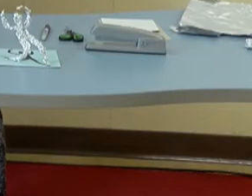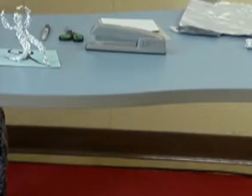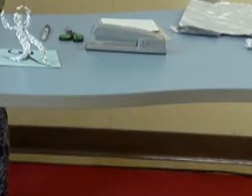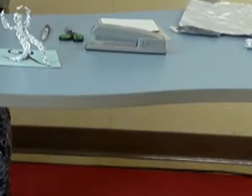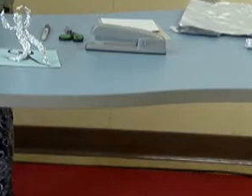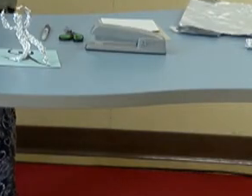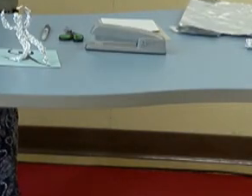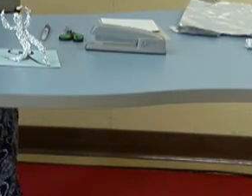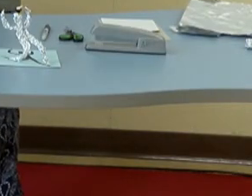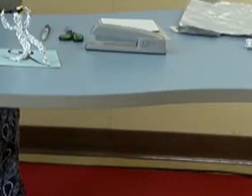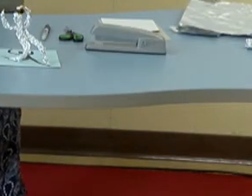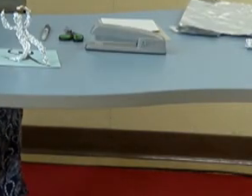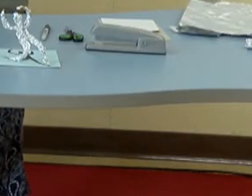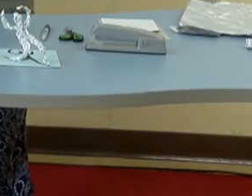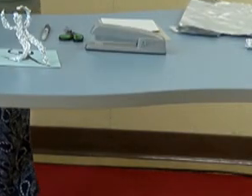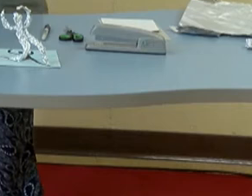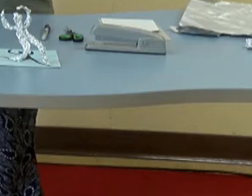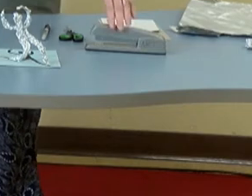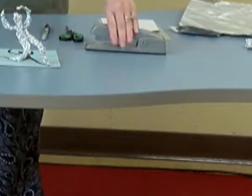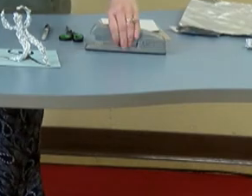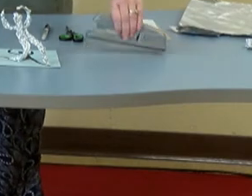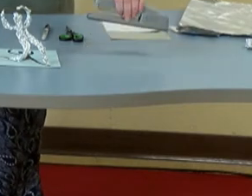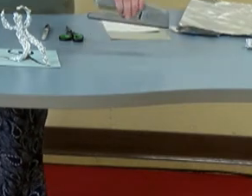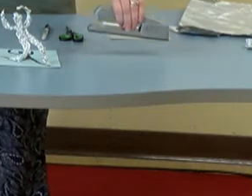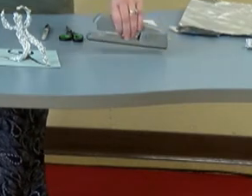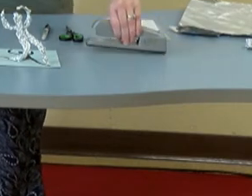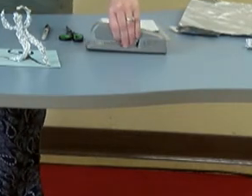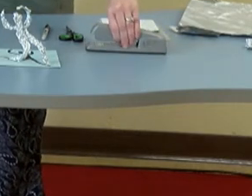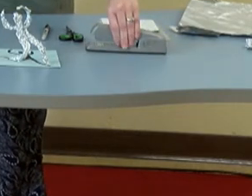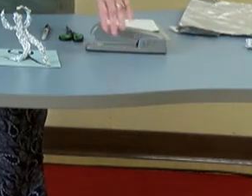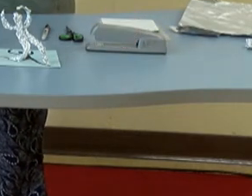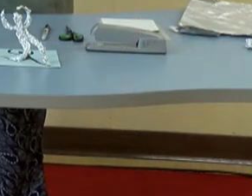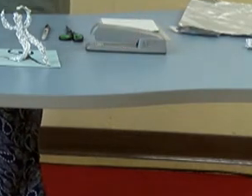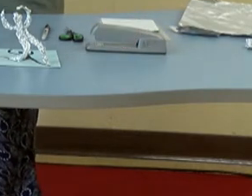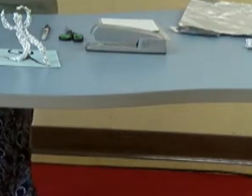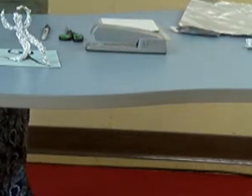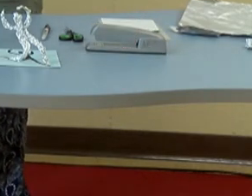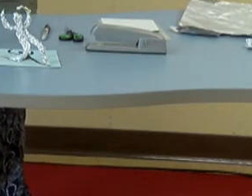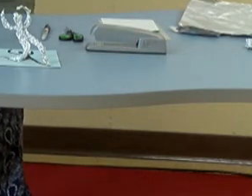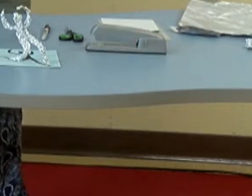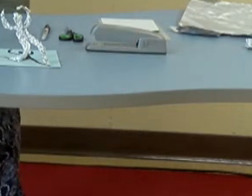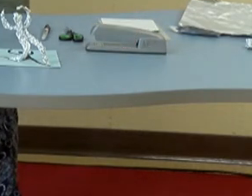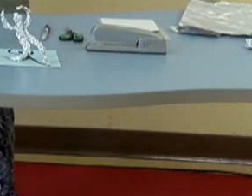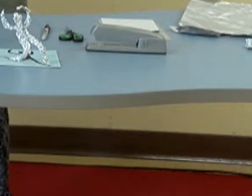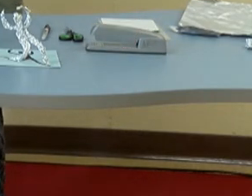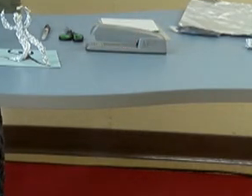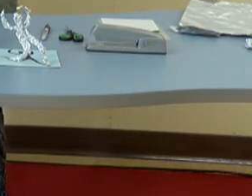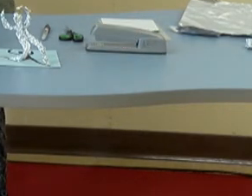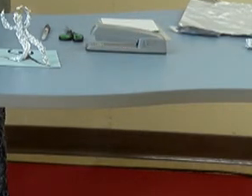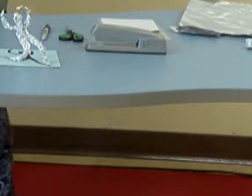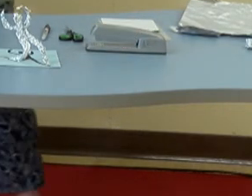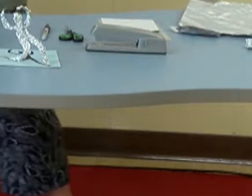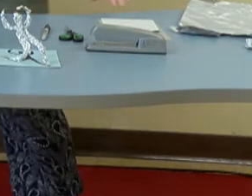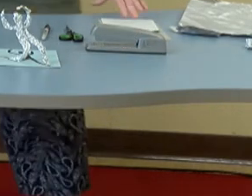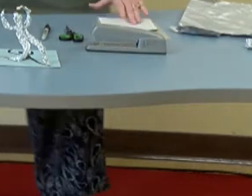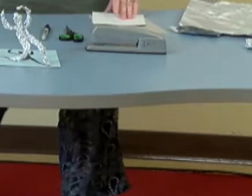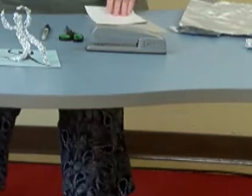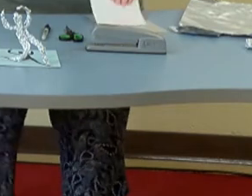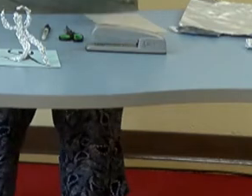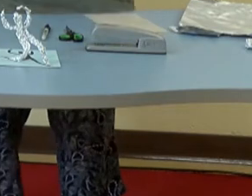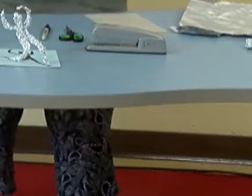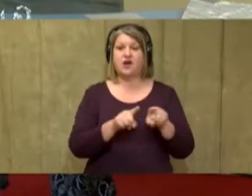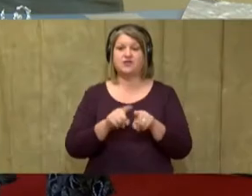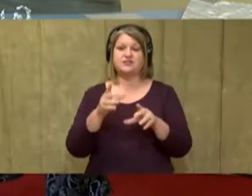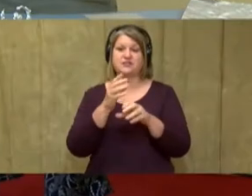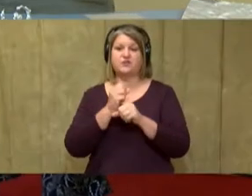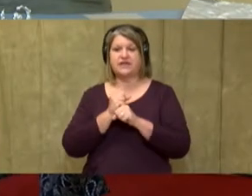these are optional, you could have a stapler, you could have a piece of tape, and you could also get out